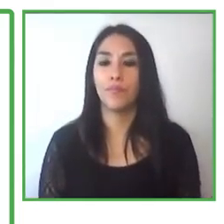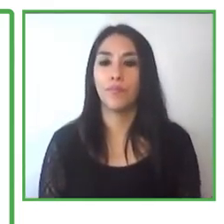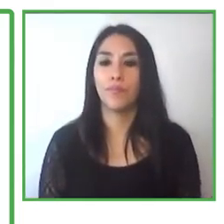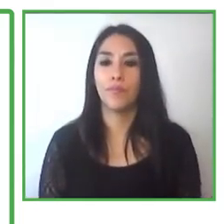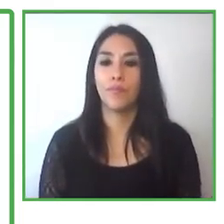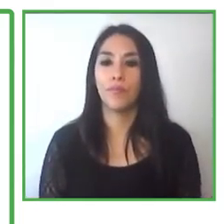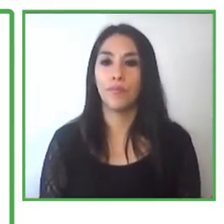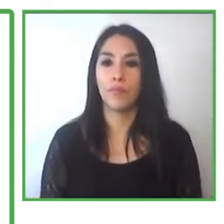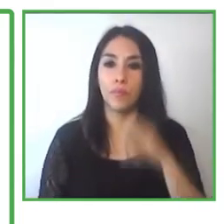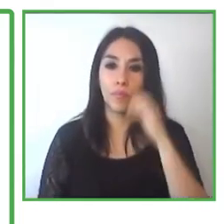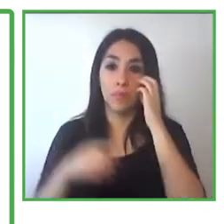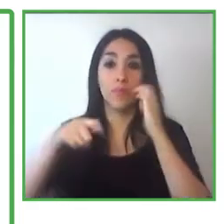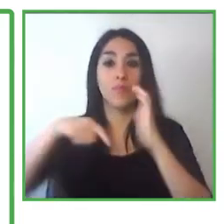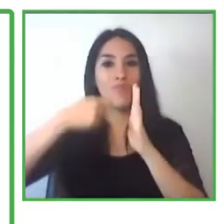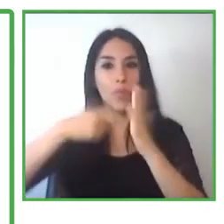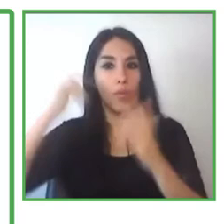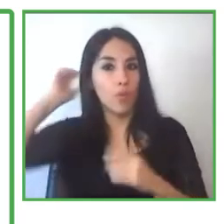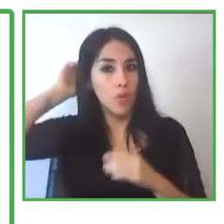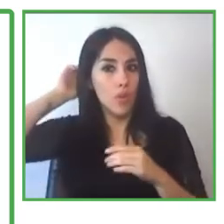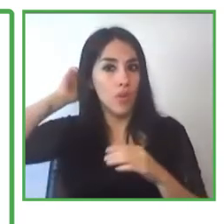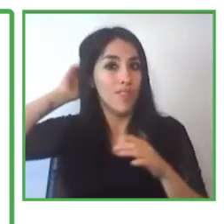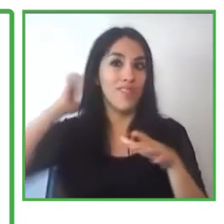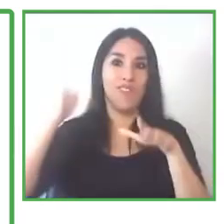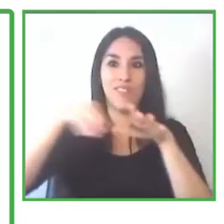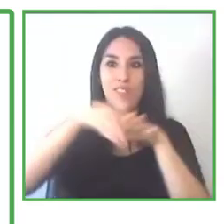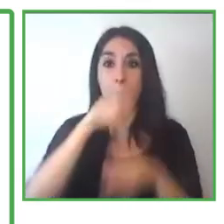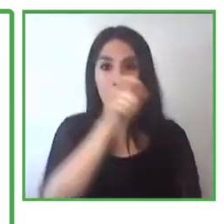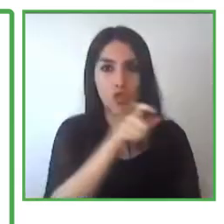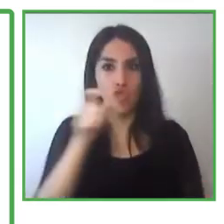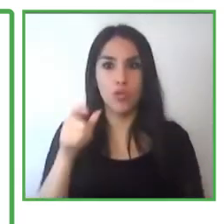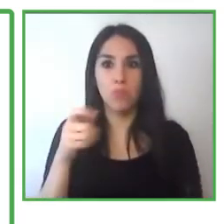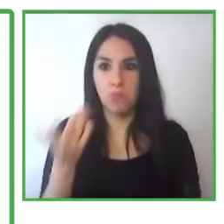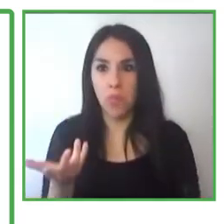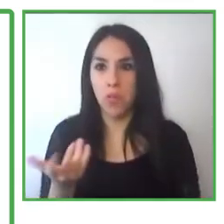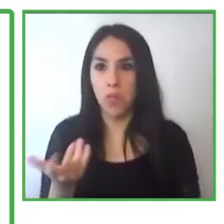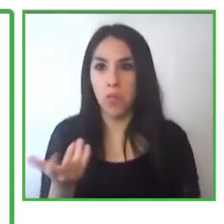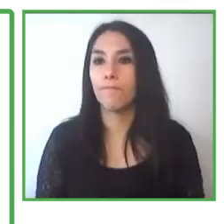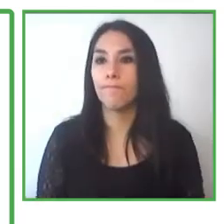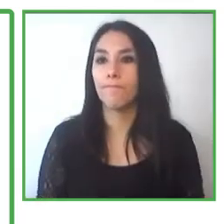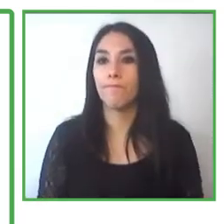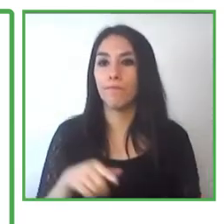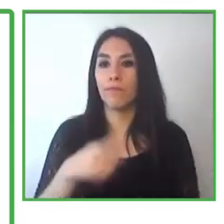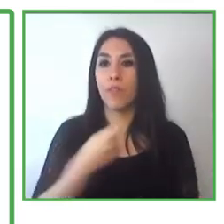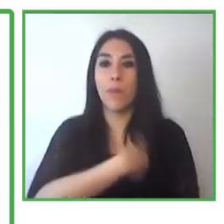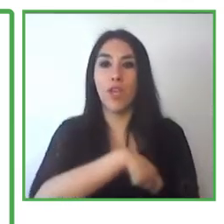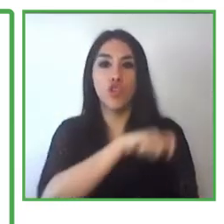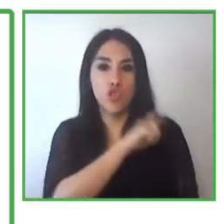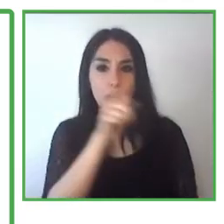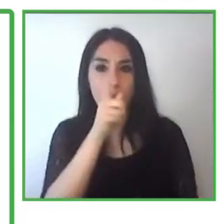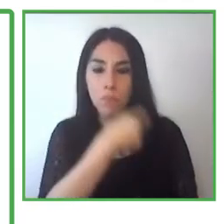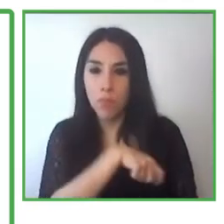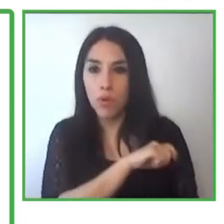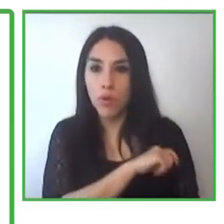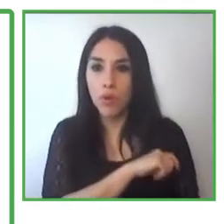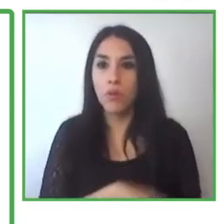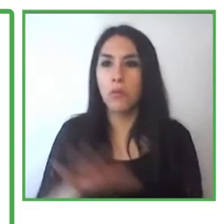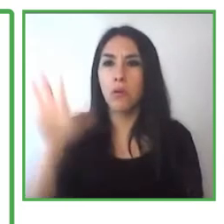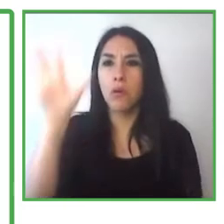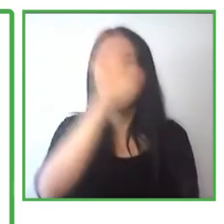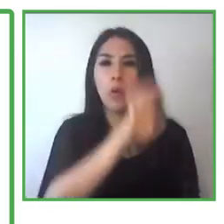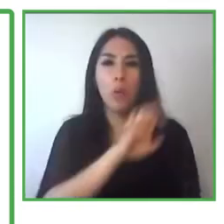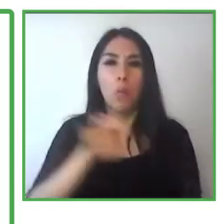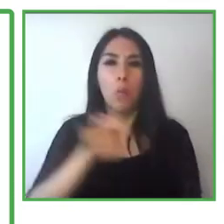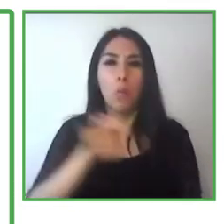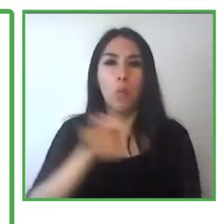The INCORPORA program is developed mainly in Spain, but it's also